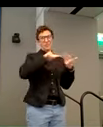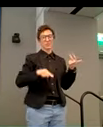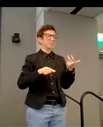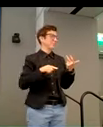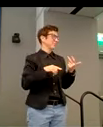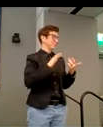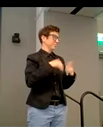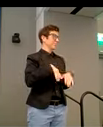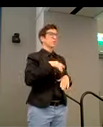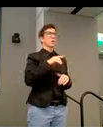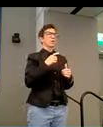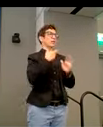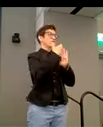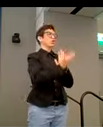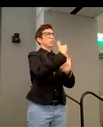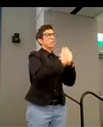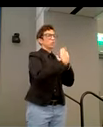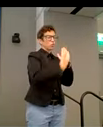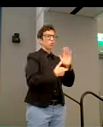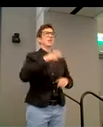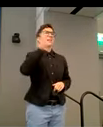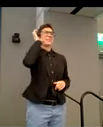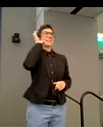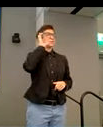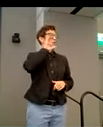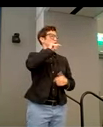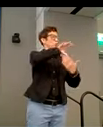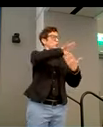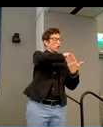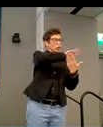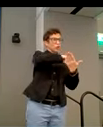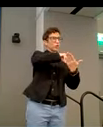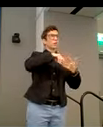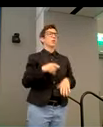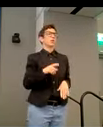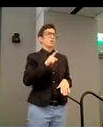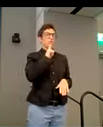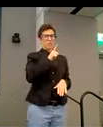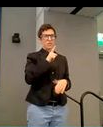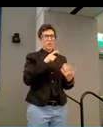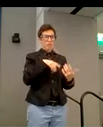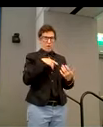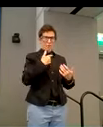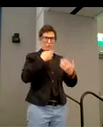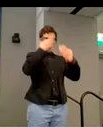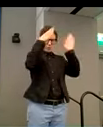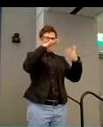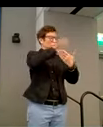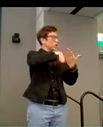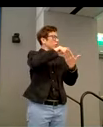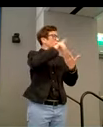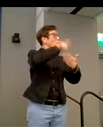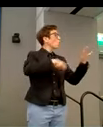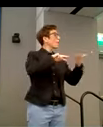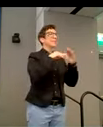first and foremost, right, to listen to learn, we, our team really takes responsibility and learning what is accessibility